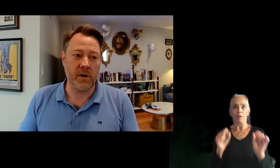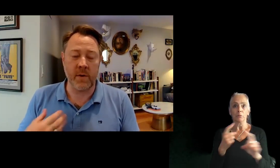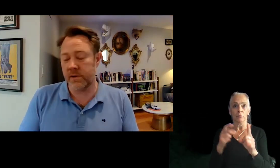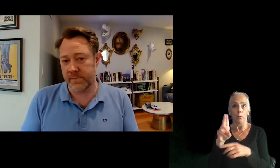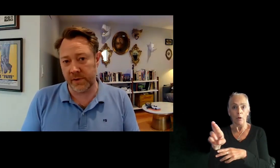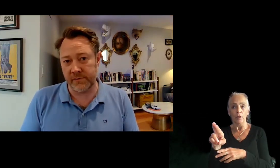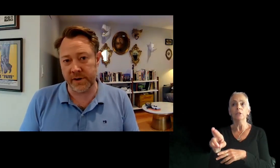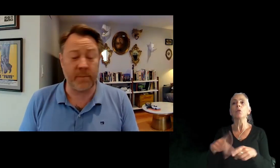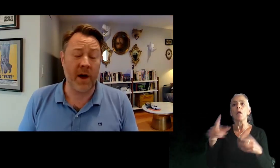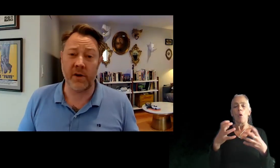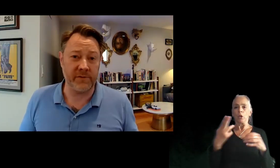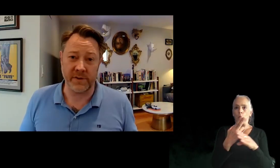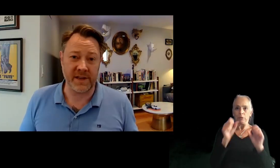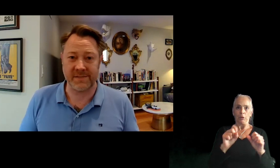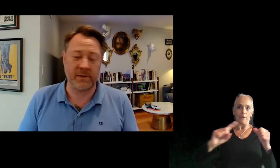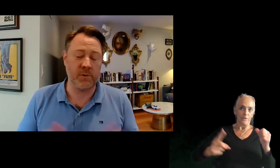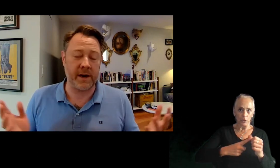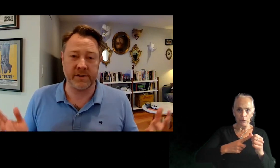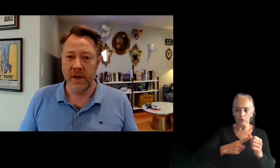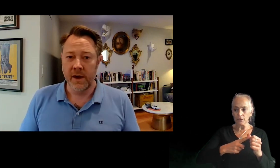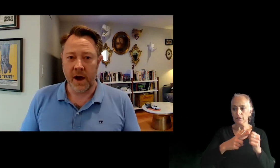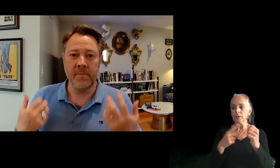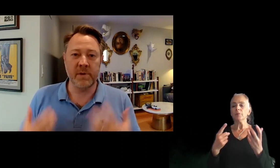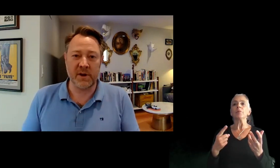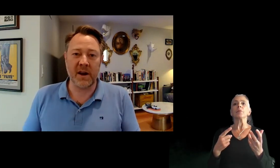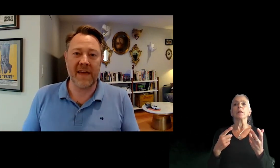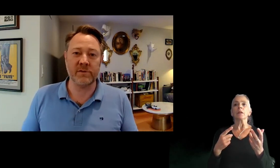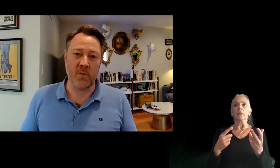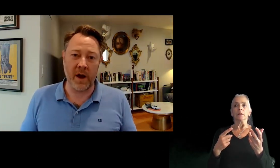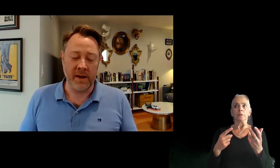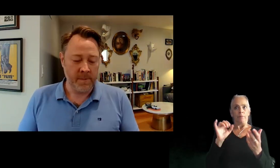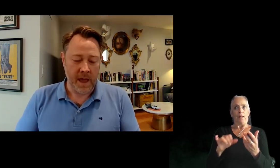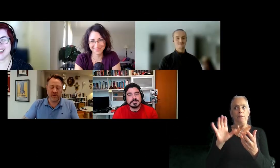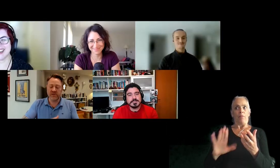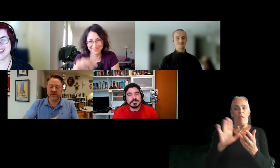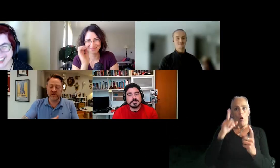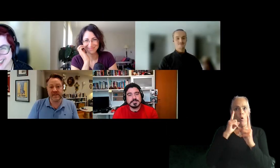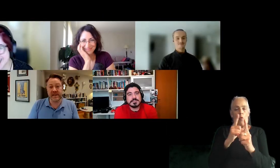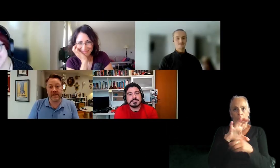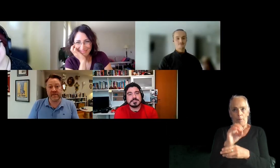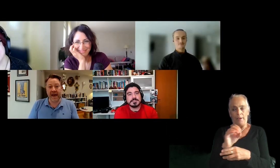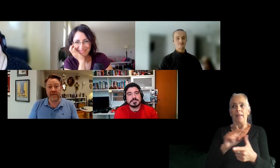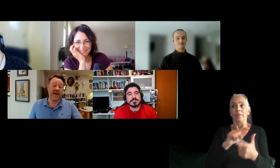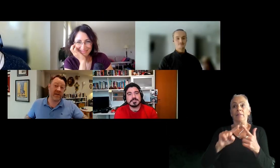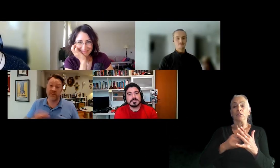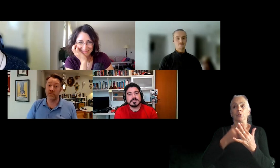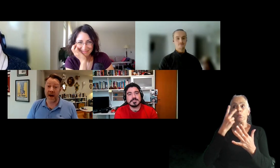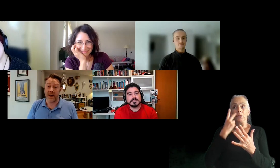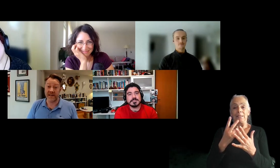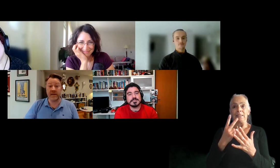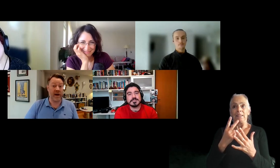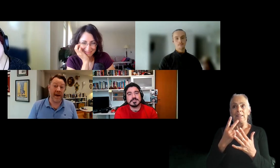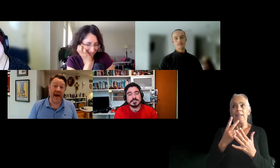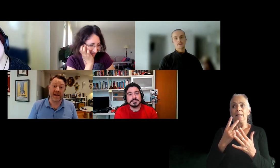Um, so they want usability first. They'll probably call it a focus desk, like who cares? Um, but they're gonna, that's what they want. And when you, they start to see that they don't have to give